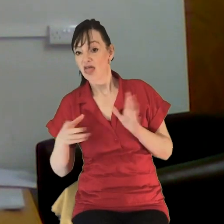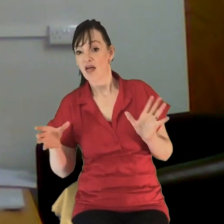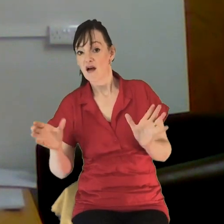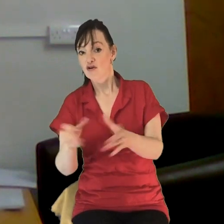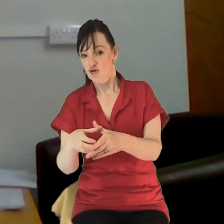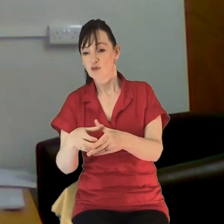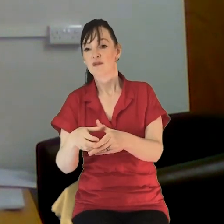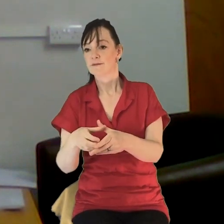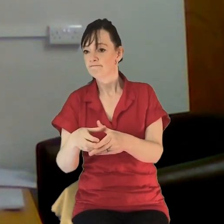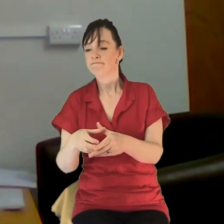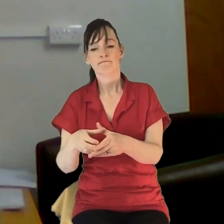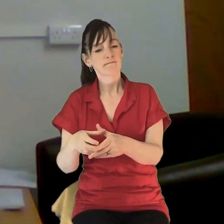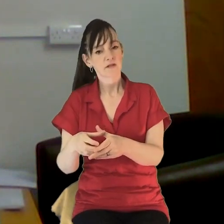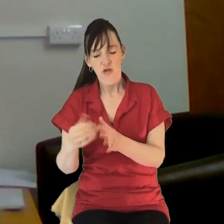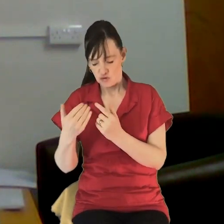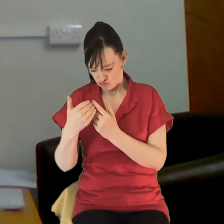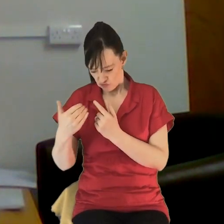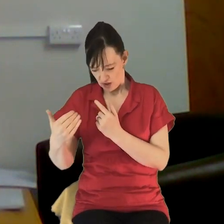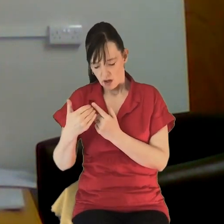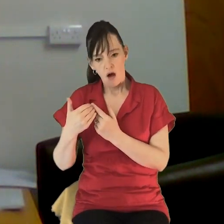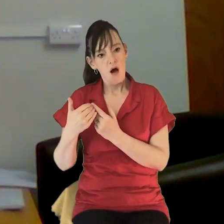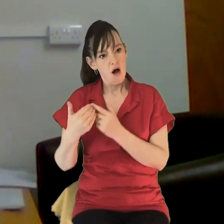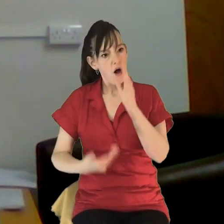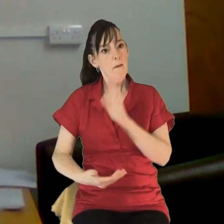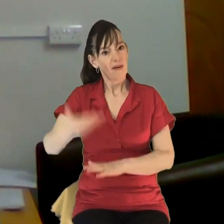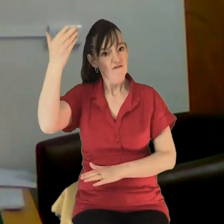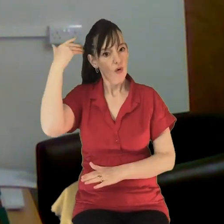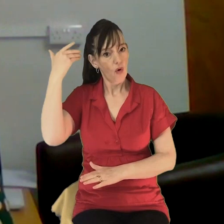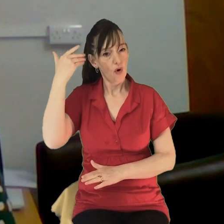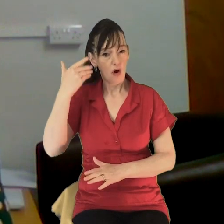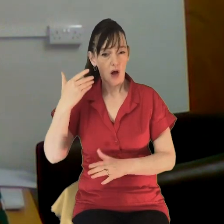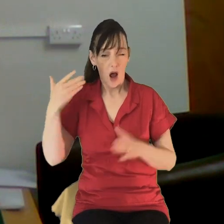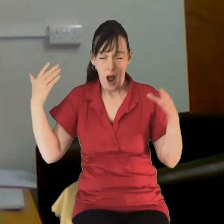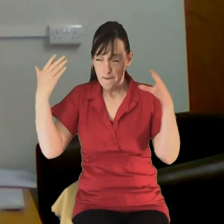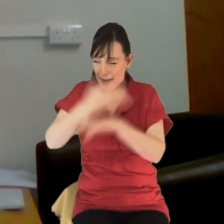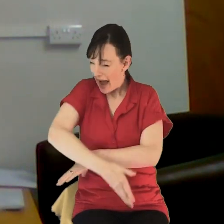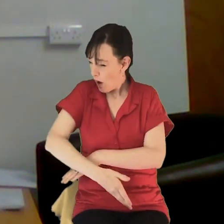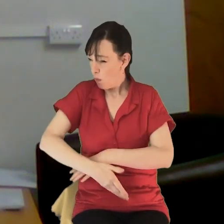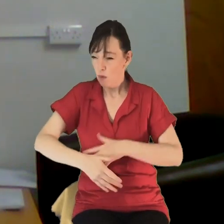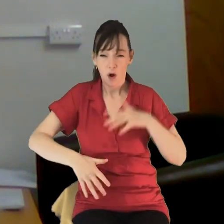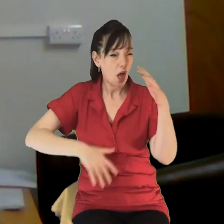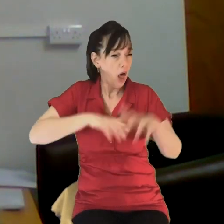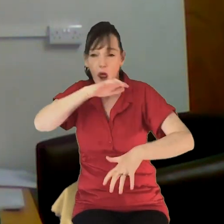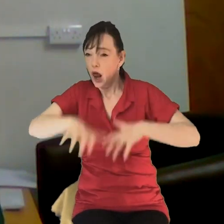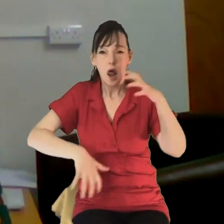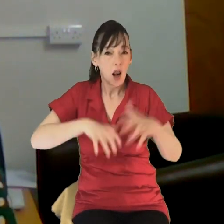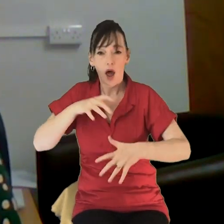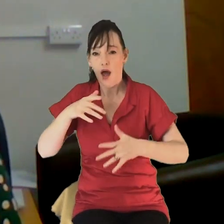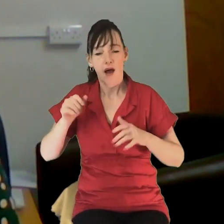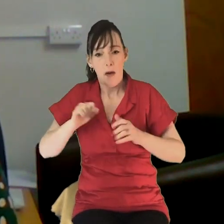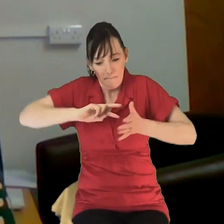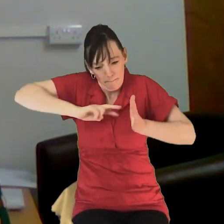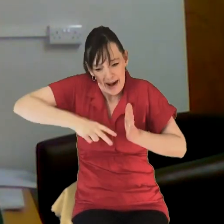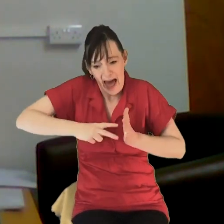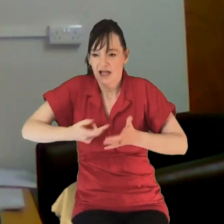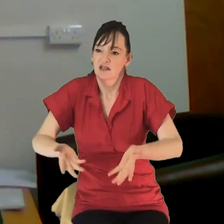found that actually they've now recognised they were running a bit fast before, were perhaps a bit overwhelmed with their own plans